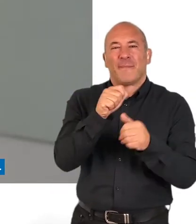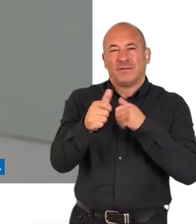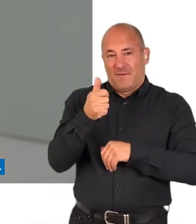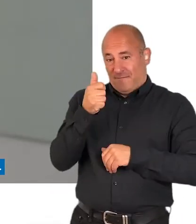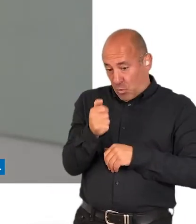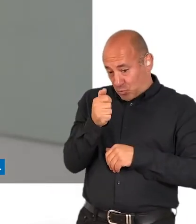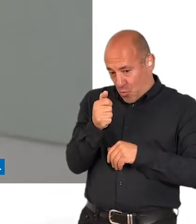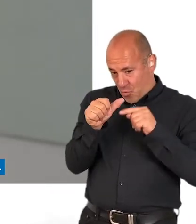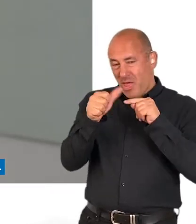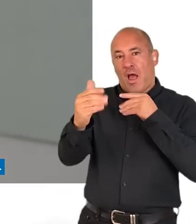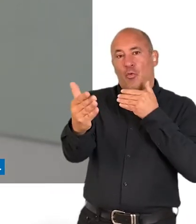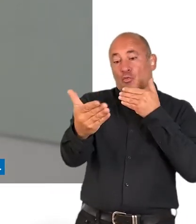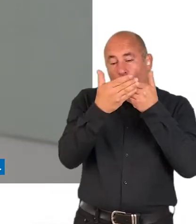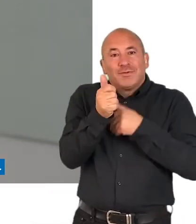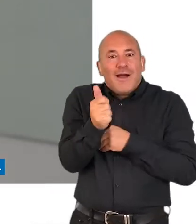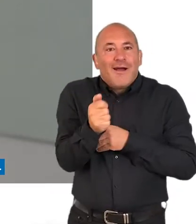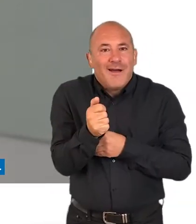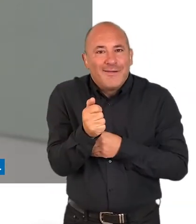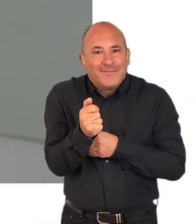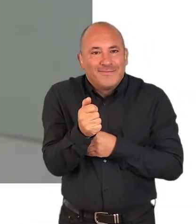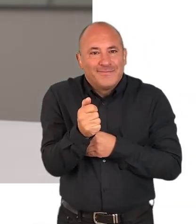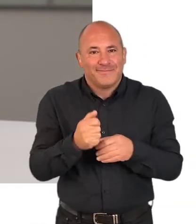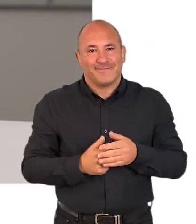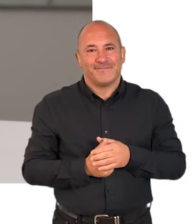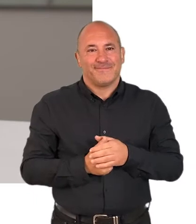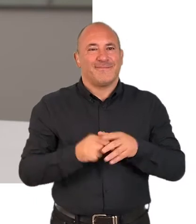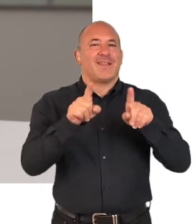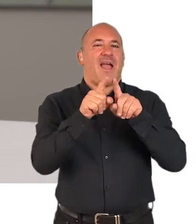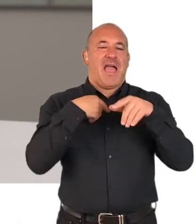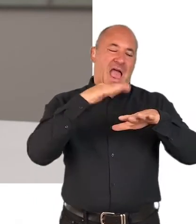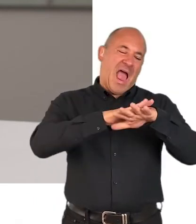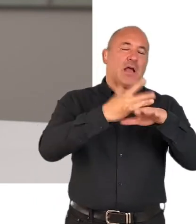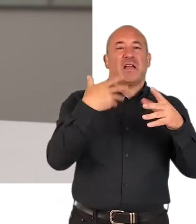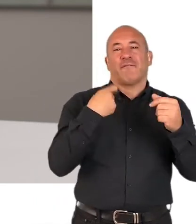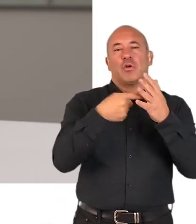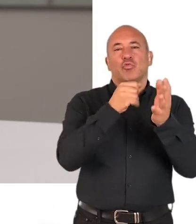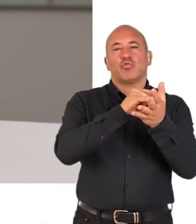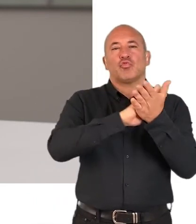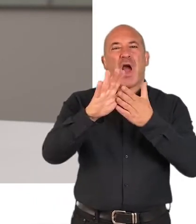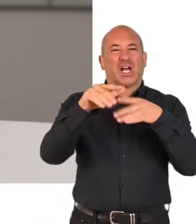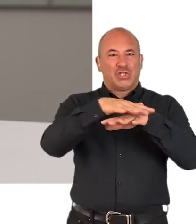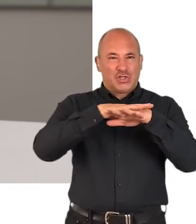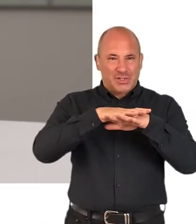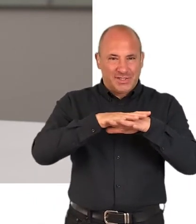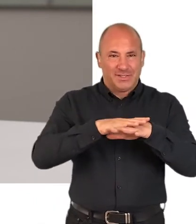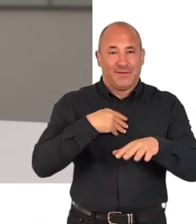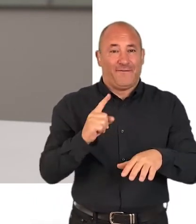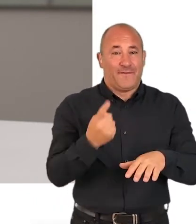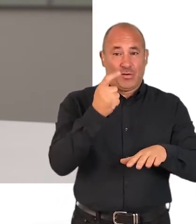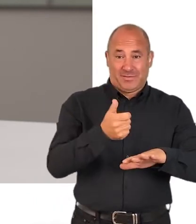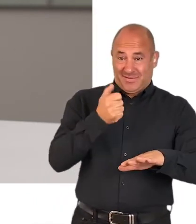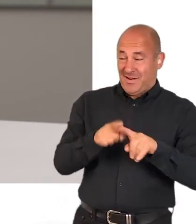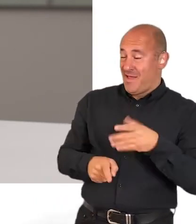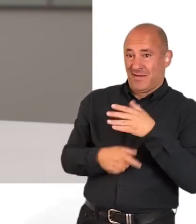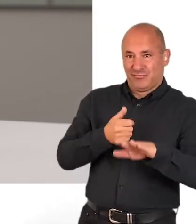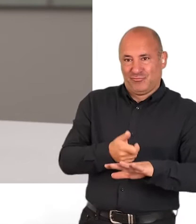always take an establishing image followed by a close-up. If I wanted to take a photo of a rash on my hand, I would take